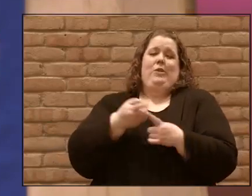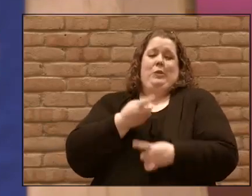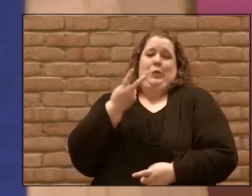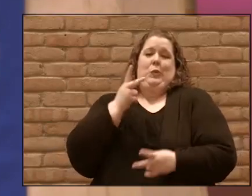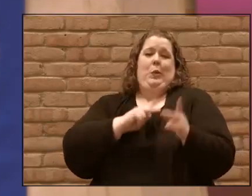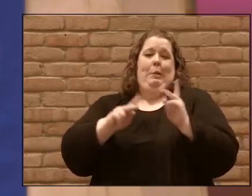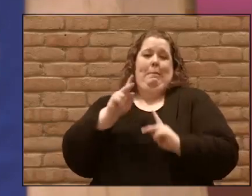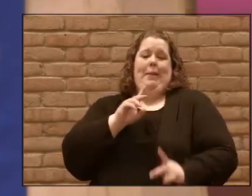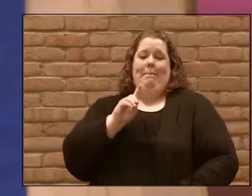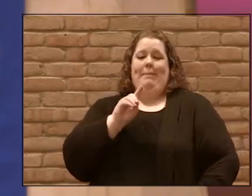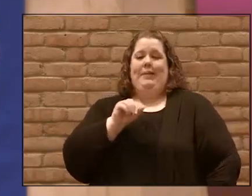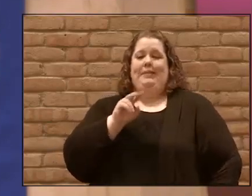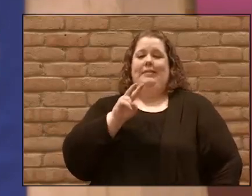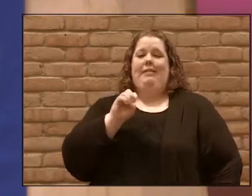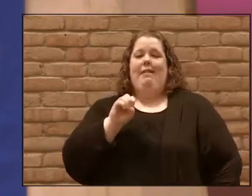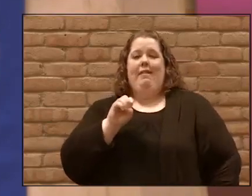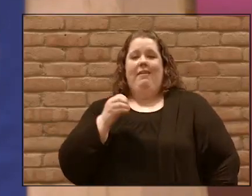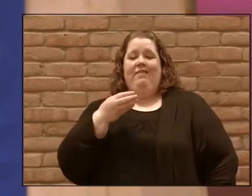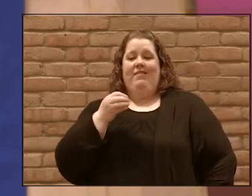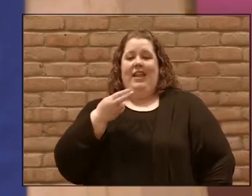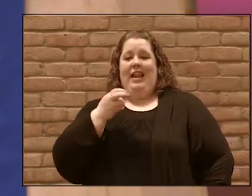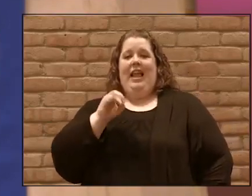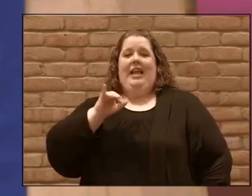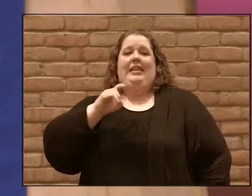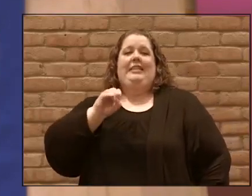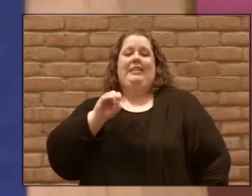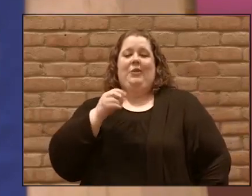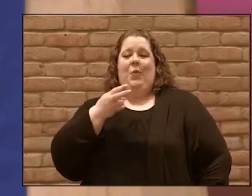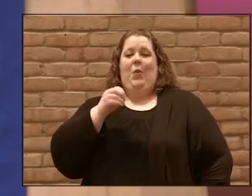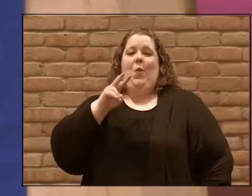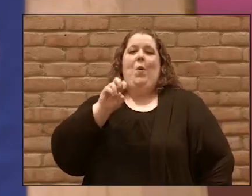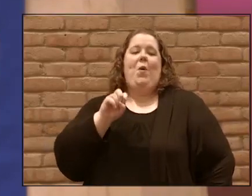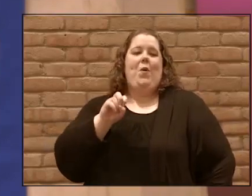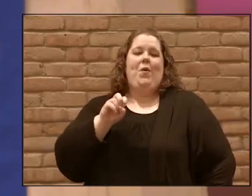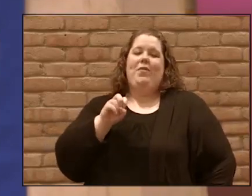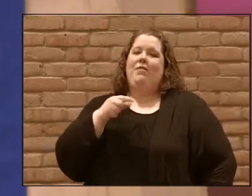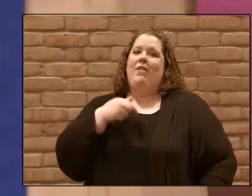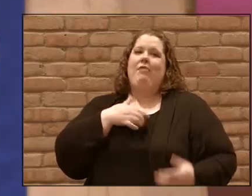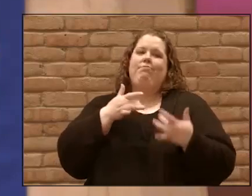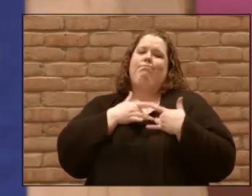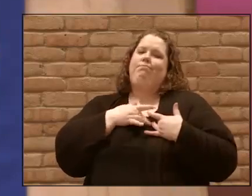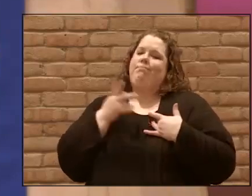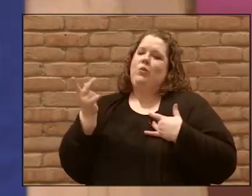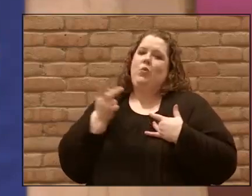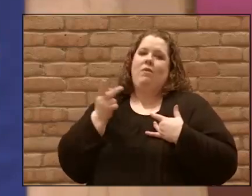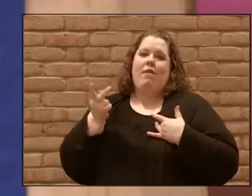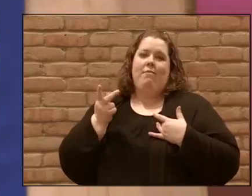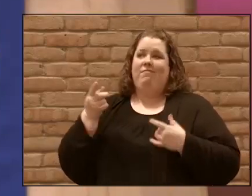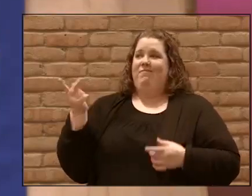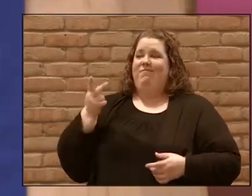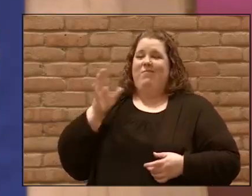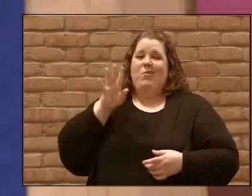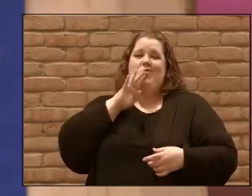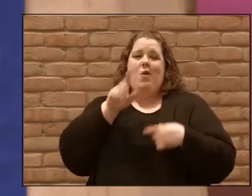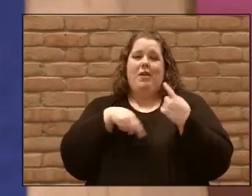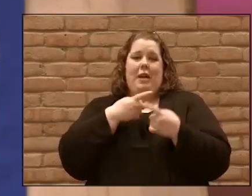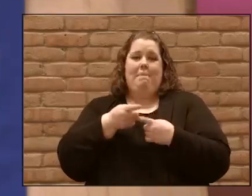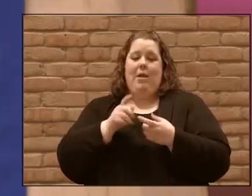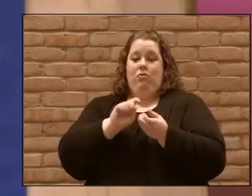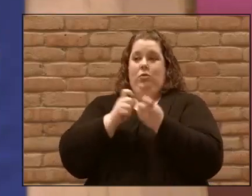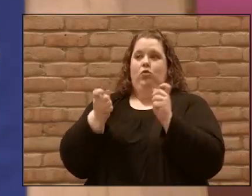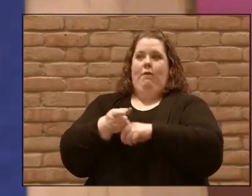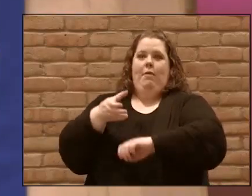Dave and Heidi Hove they sit right here in my heart and they're going to talk to you about the transforming power of community